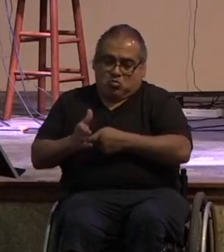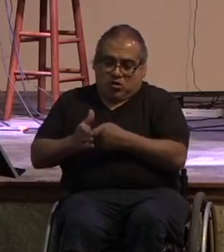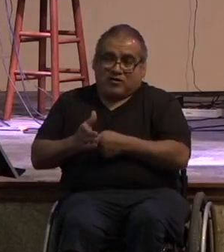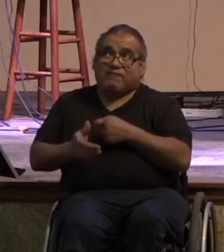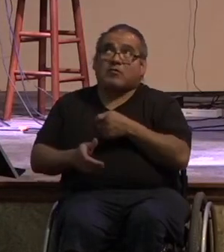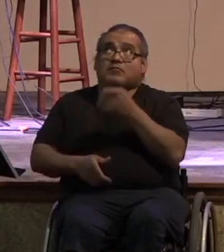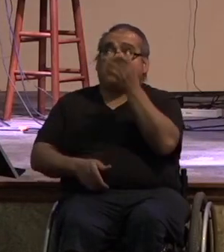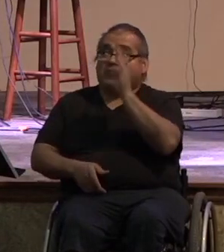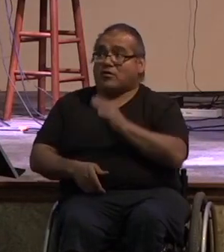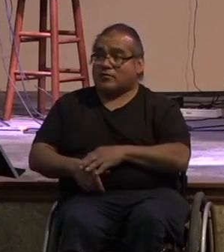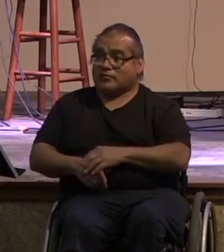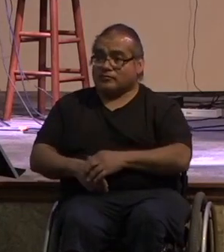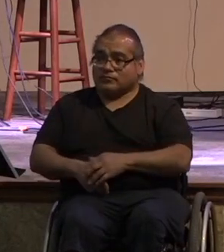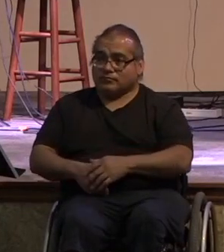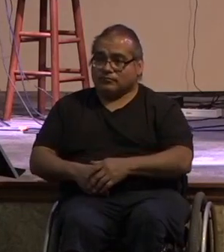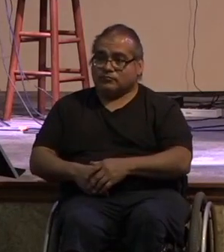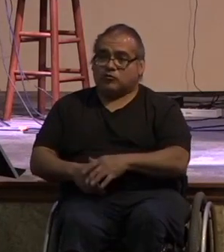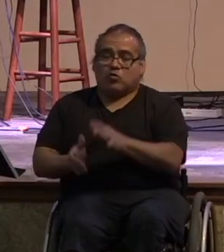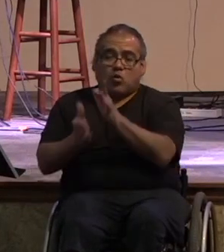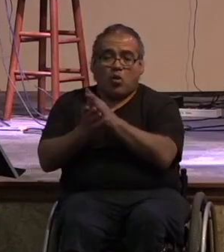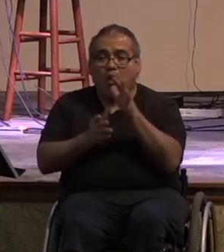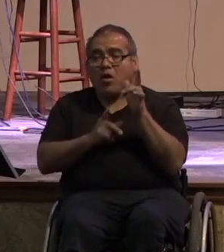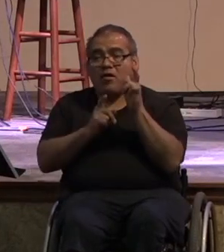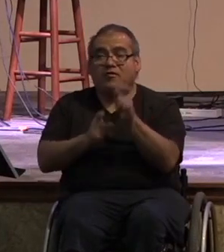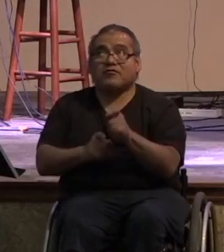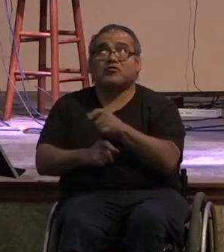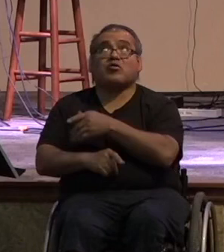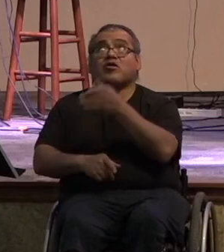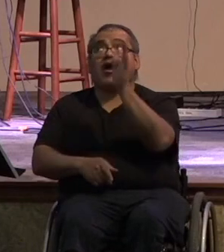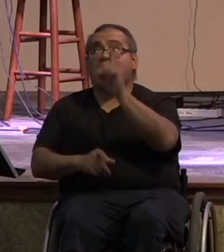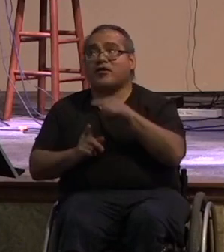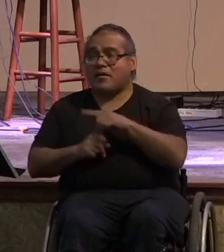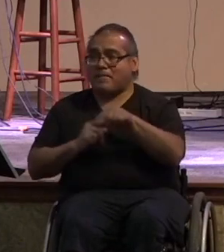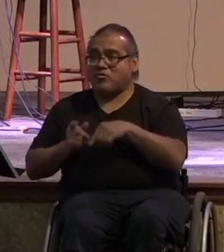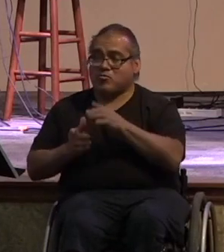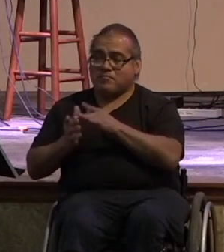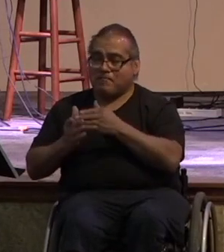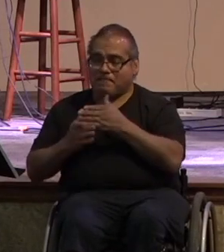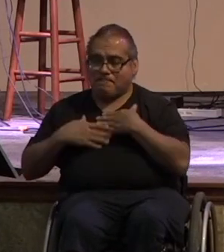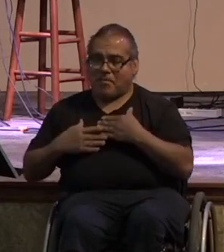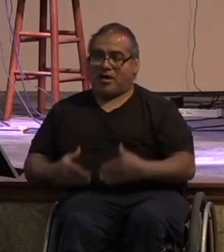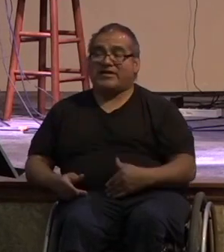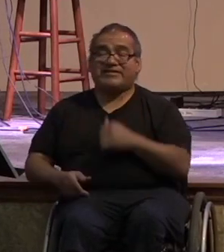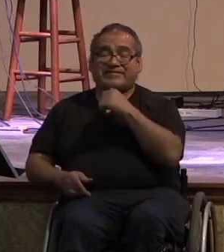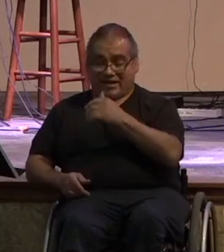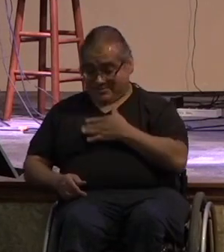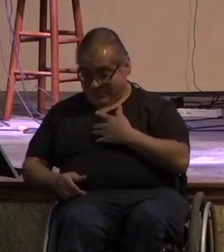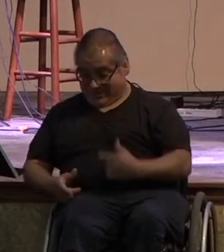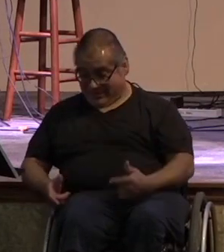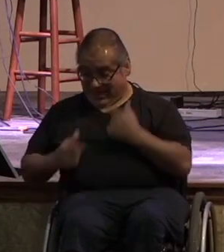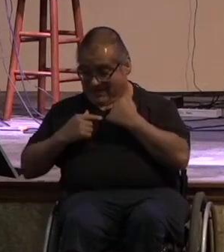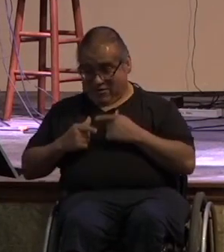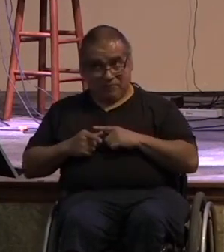galatians 2 20 i have been crucified with christ it is no longer i who live